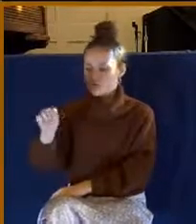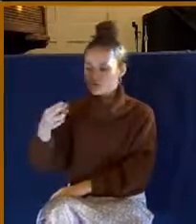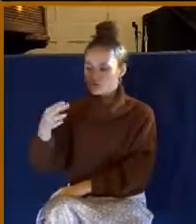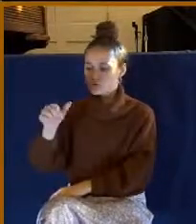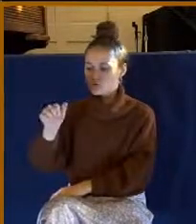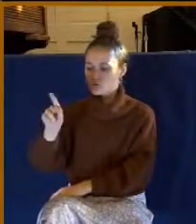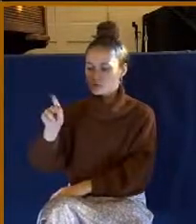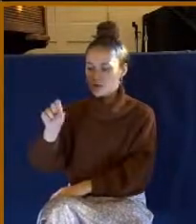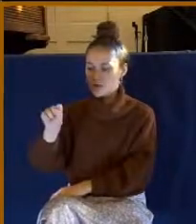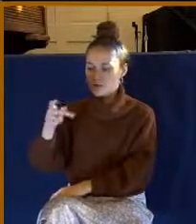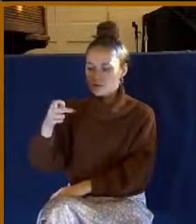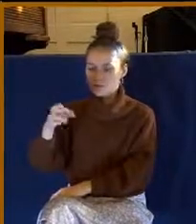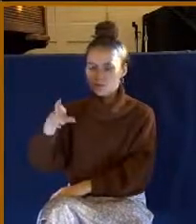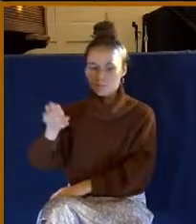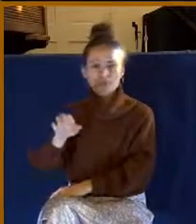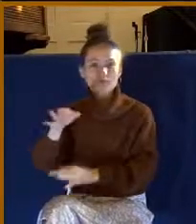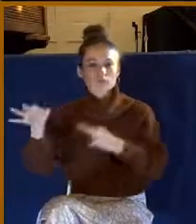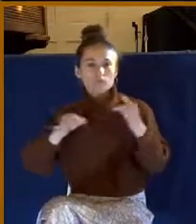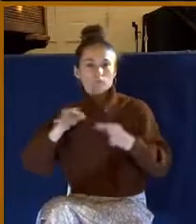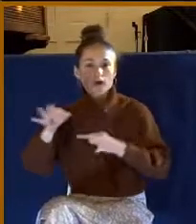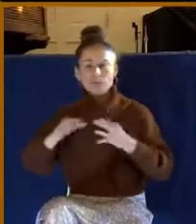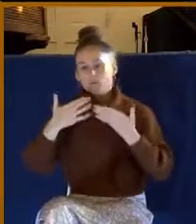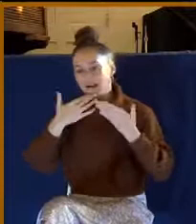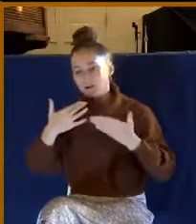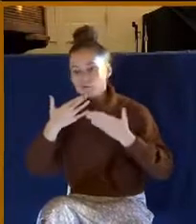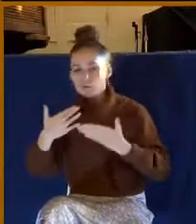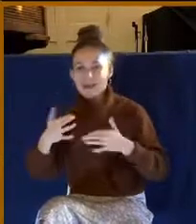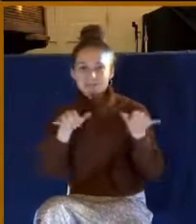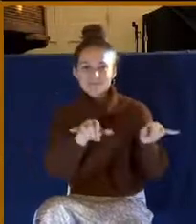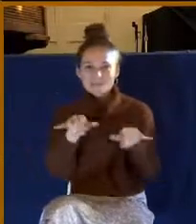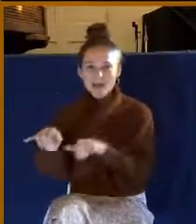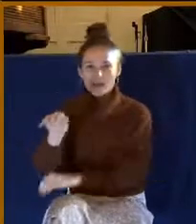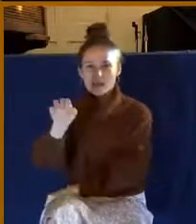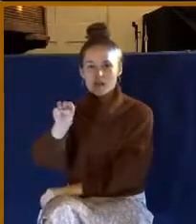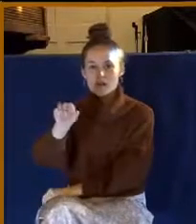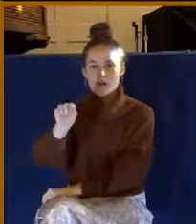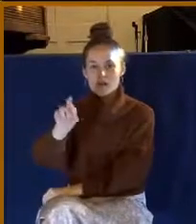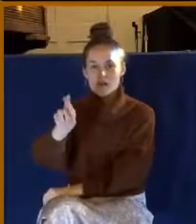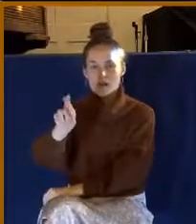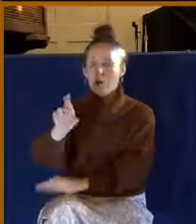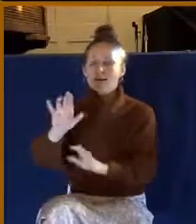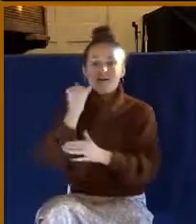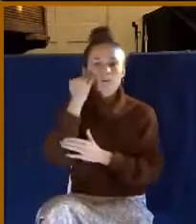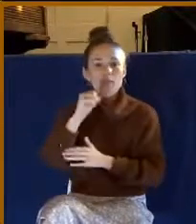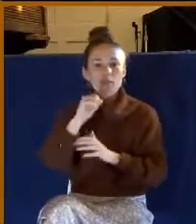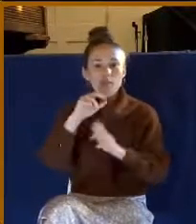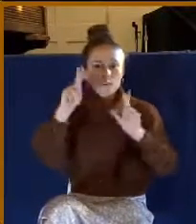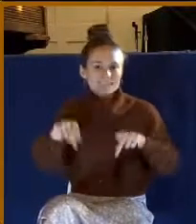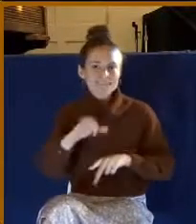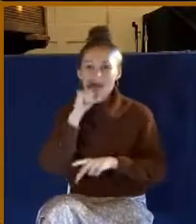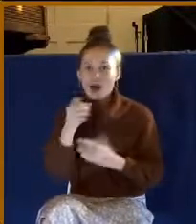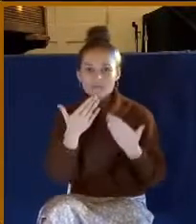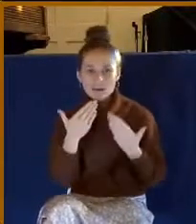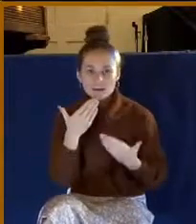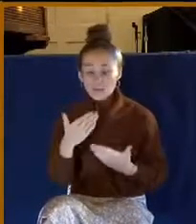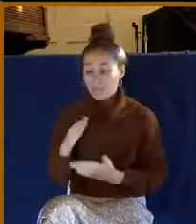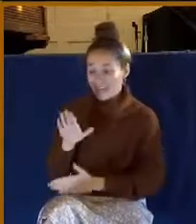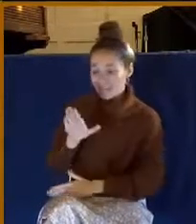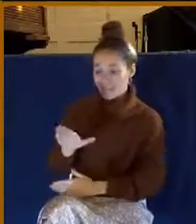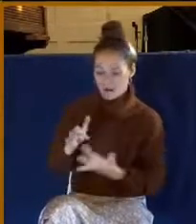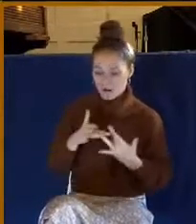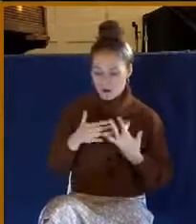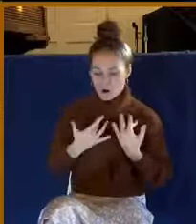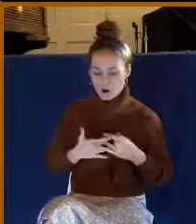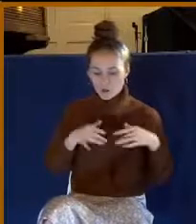-hearted fiend. That is to say, someone who had an ungrateful heart, they had a heart that was as hard as